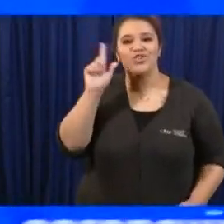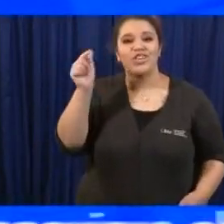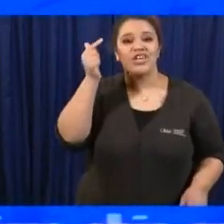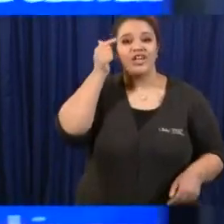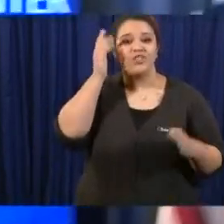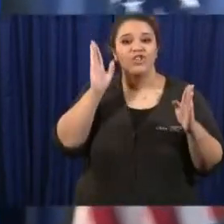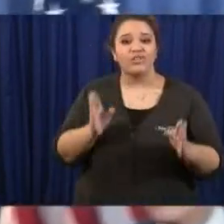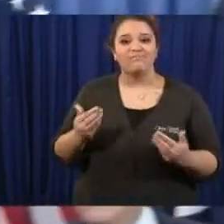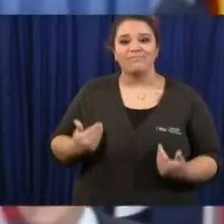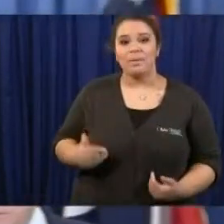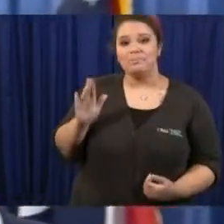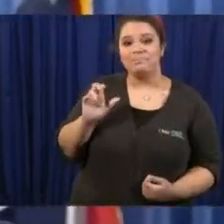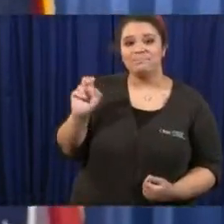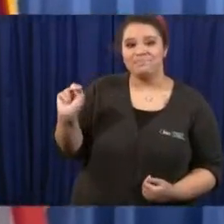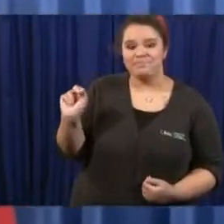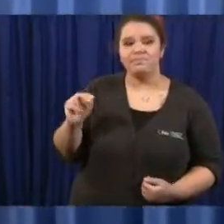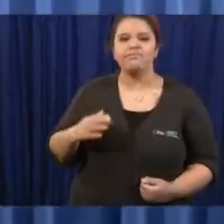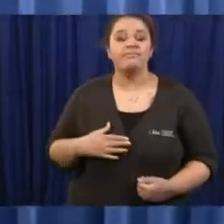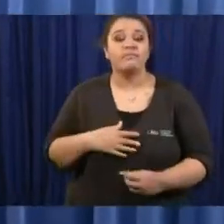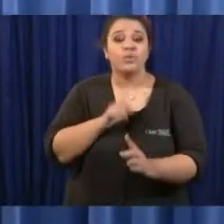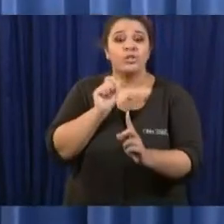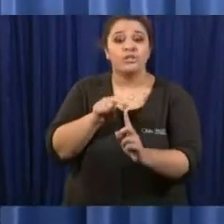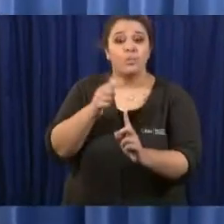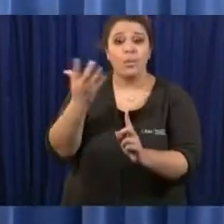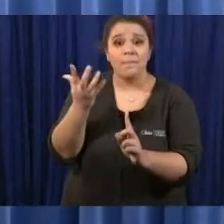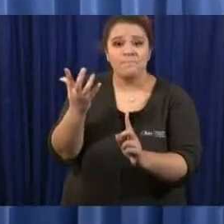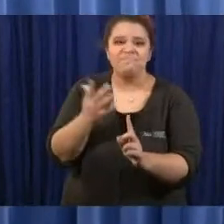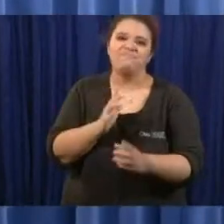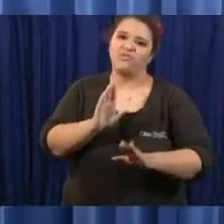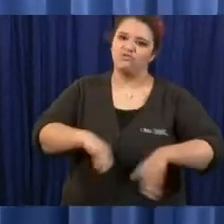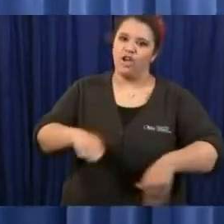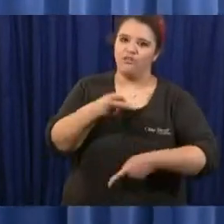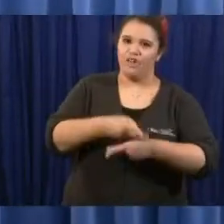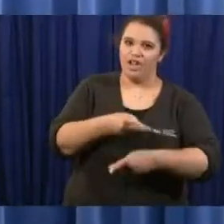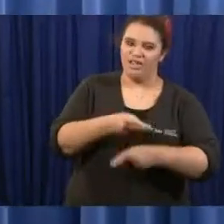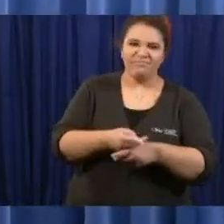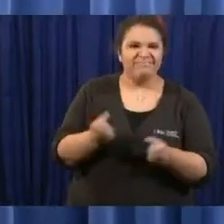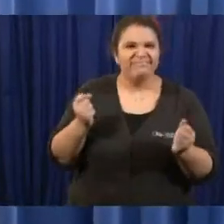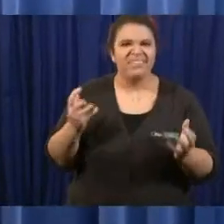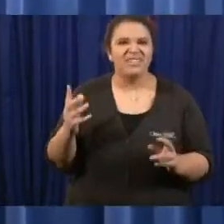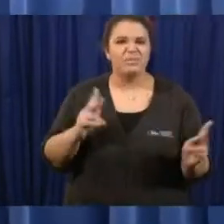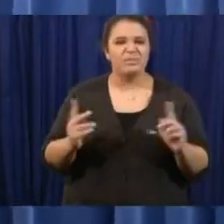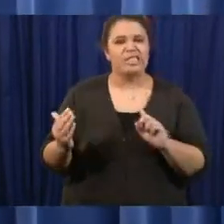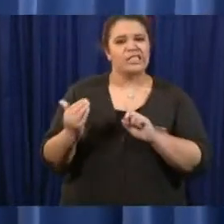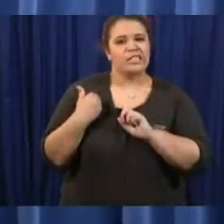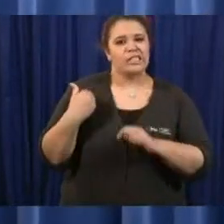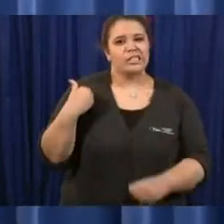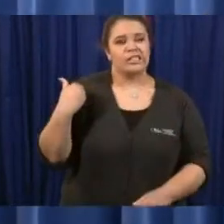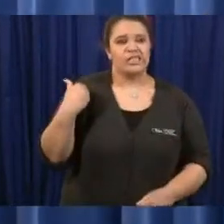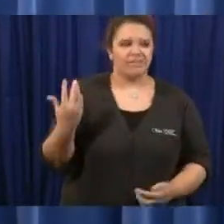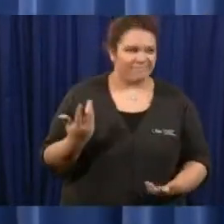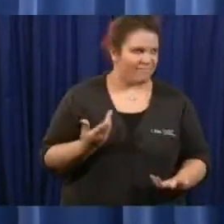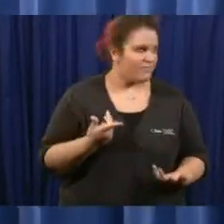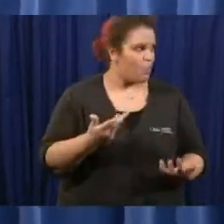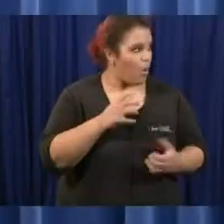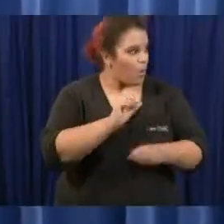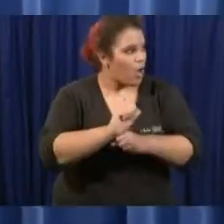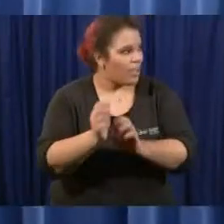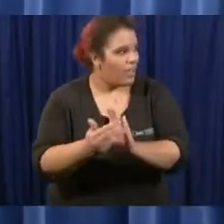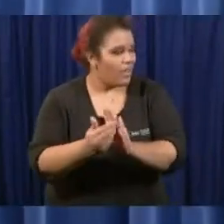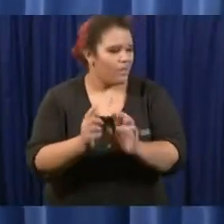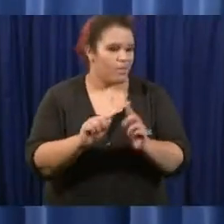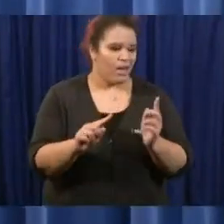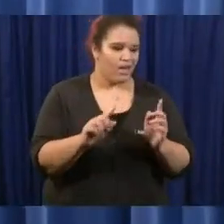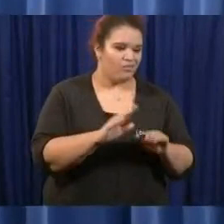uh governor my question is about child care we have we've heard from a lot of people who are eager to get back to work but they have children who are home from school or